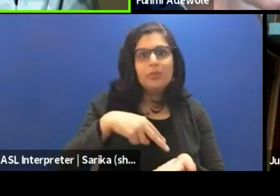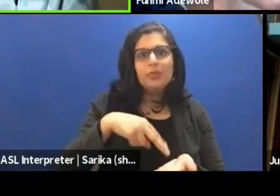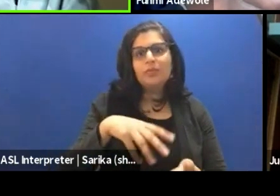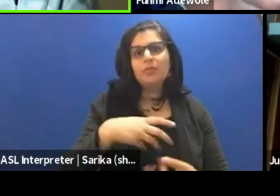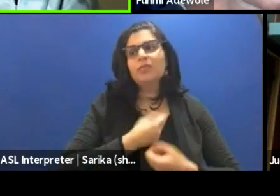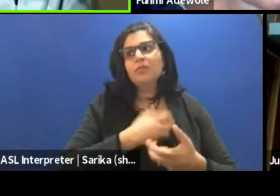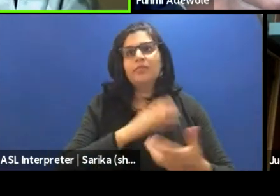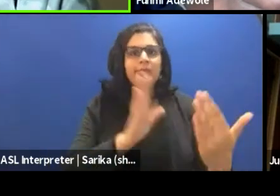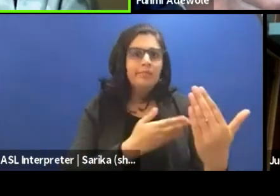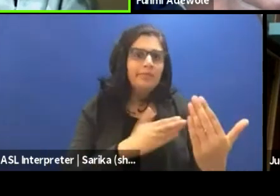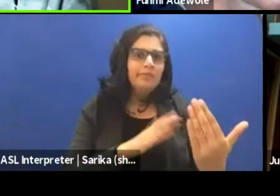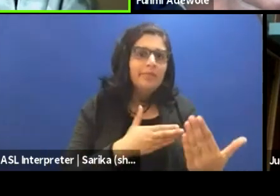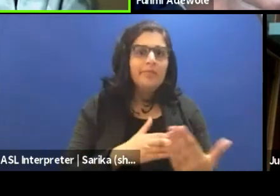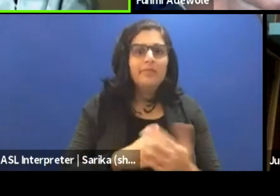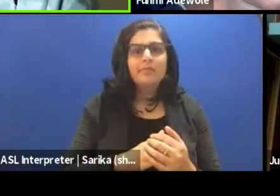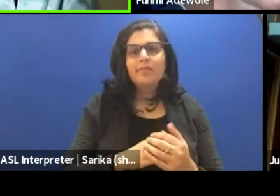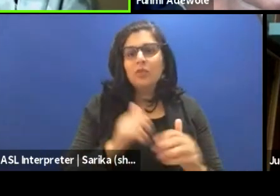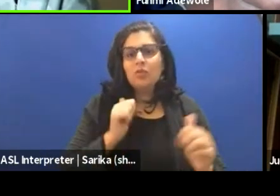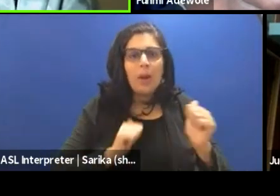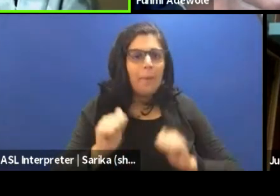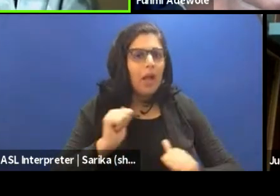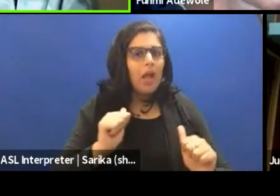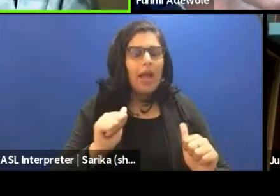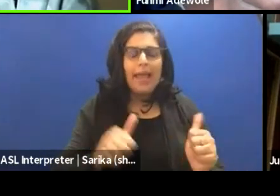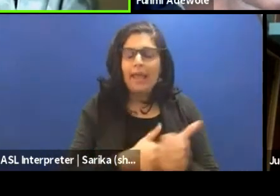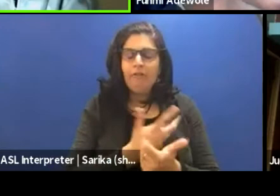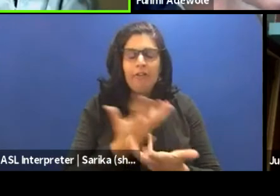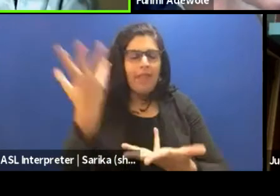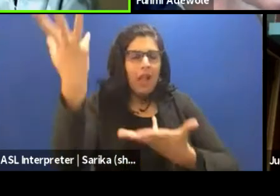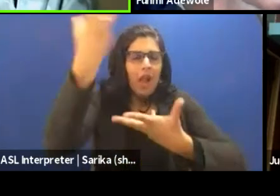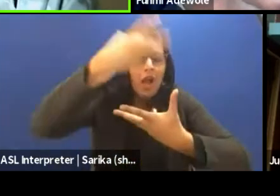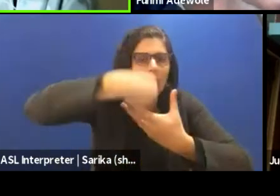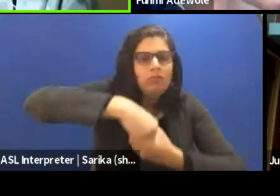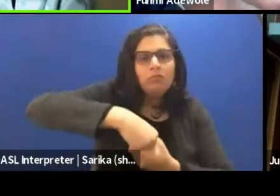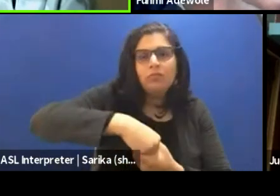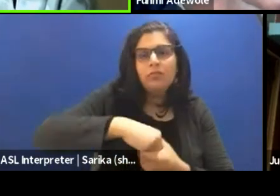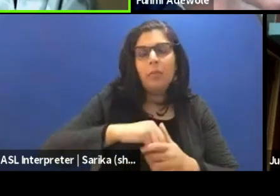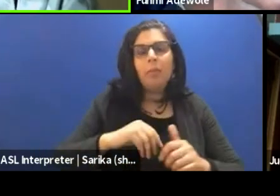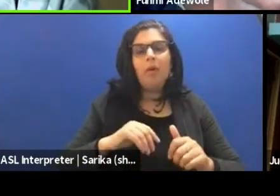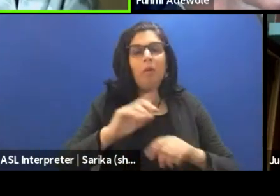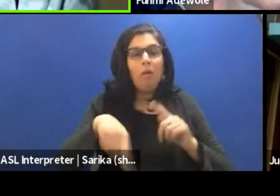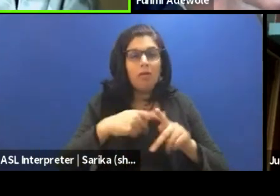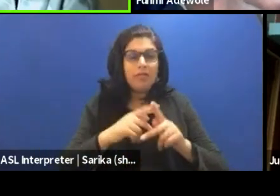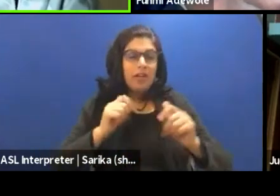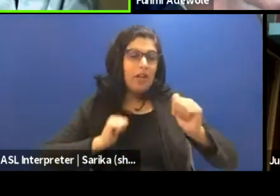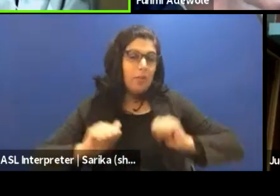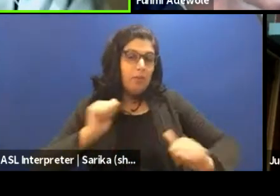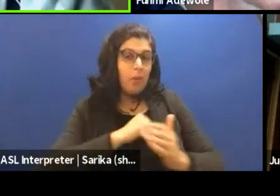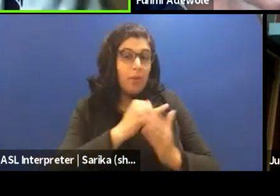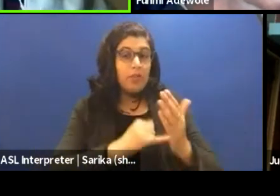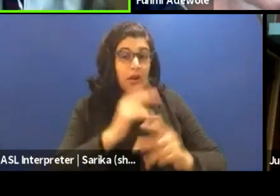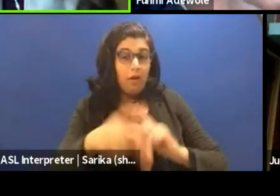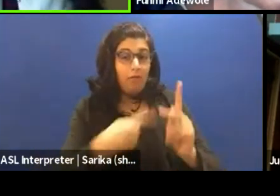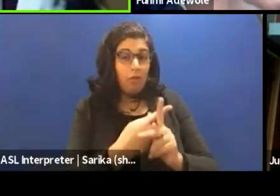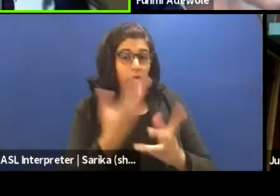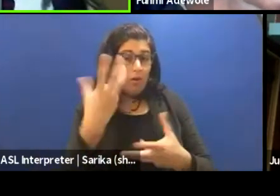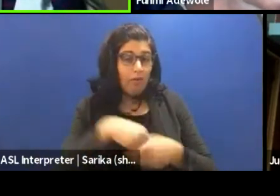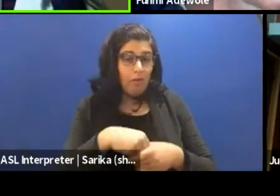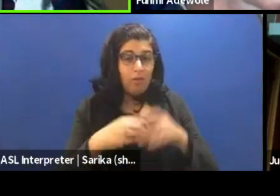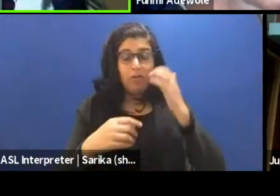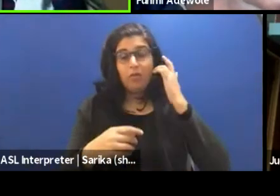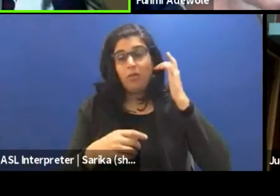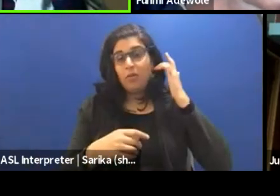music, drama, all these performance art forms. And I was